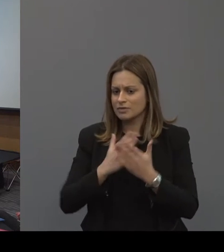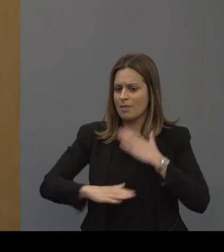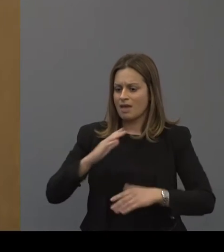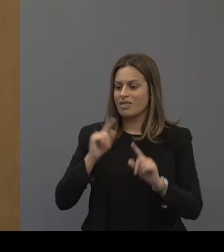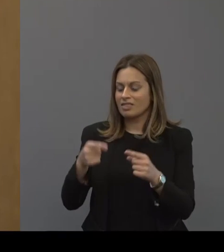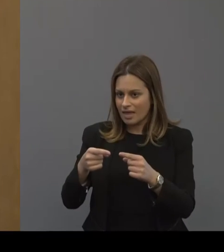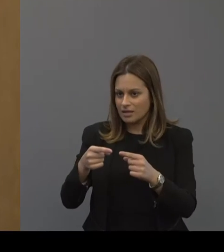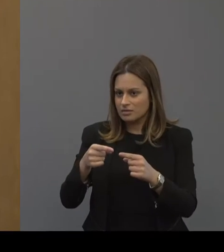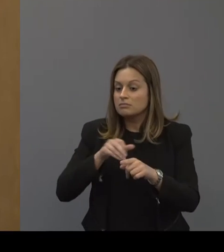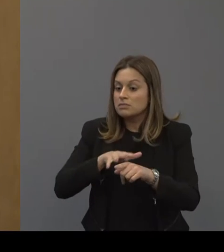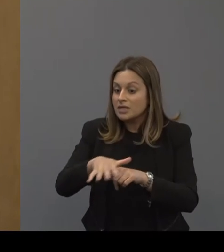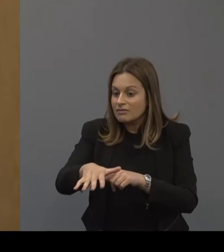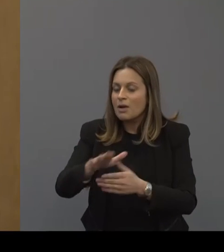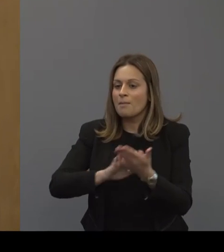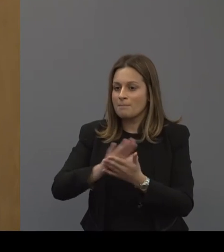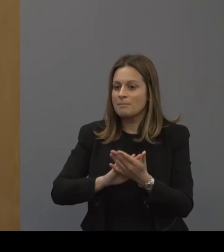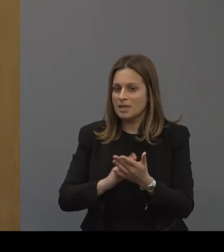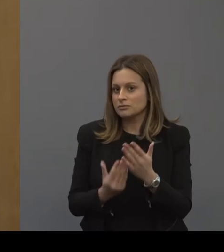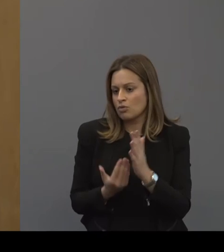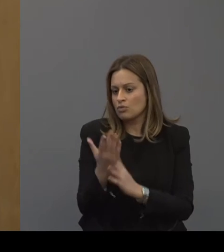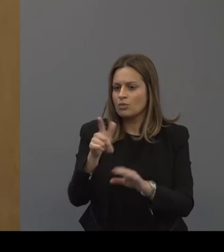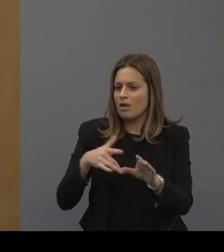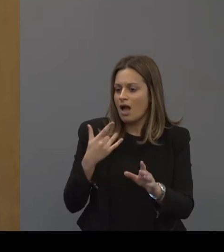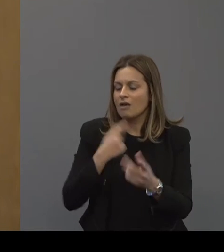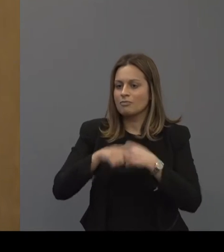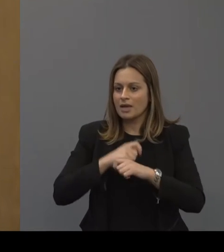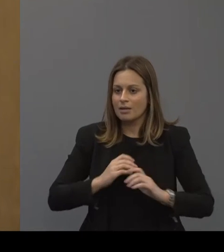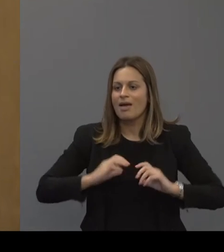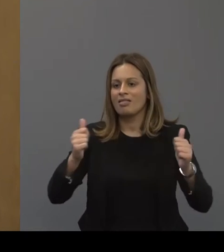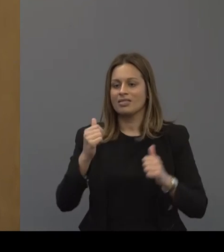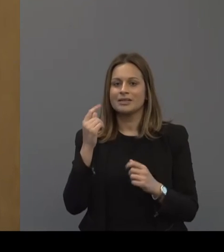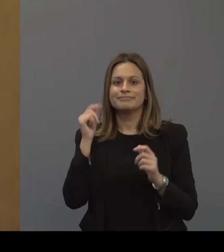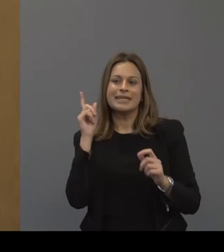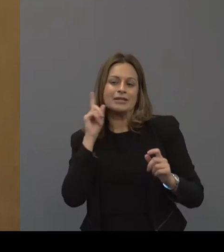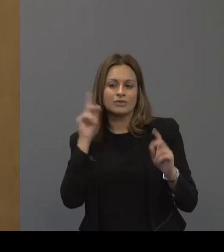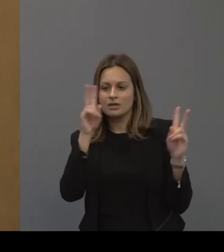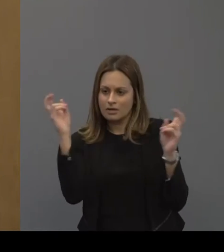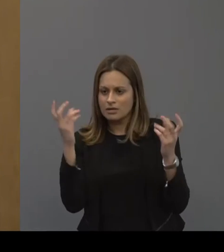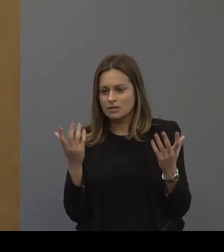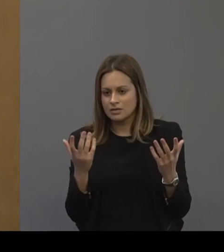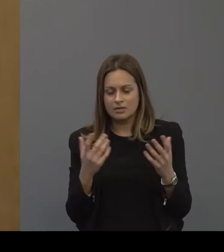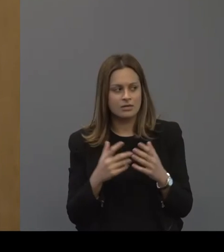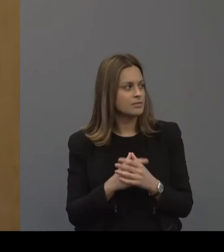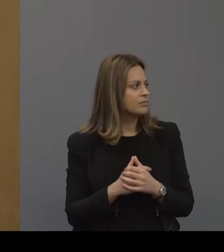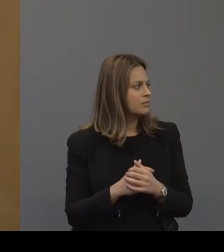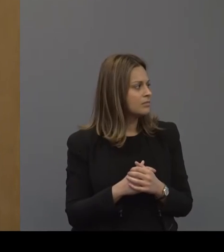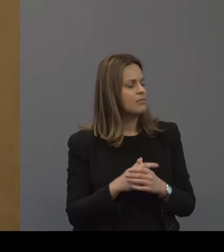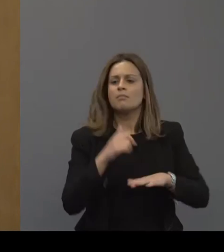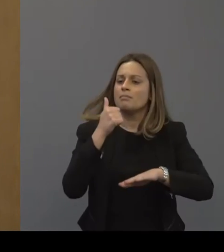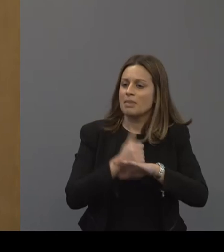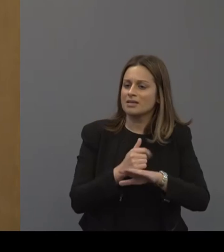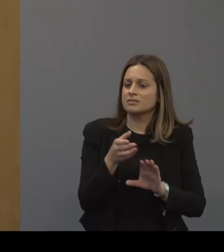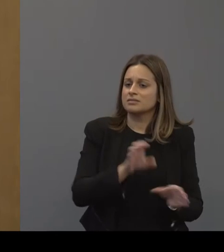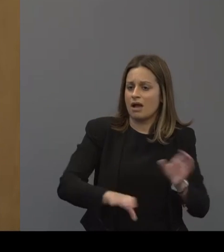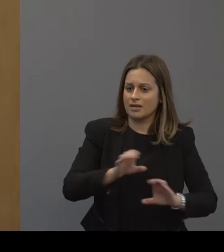that will carry you through your lifetime and help you have healthy hearing. So it's based in science and